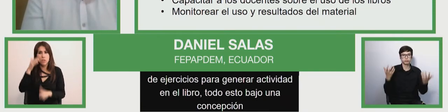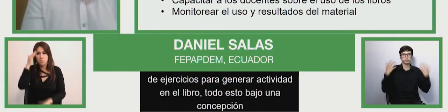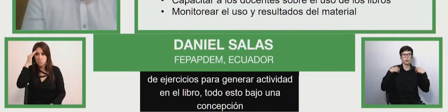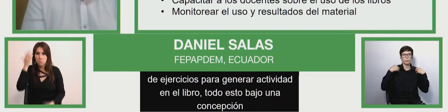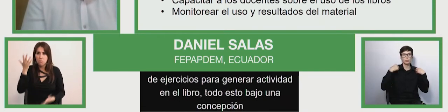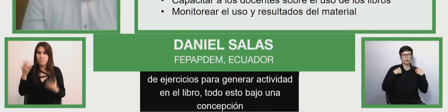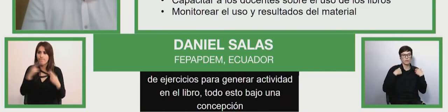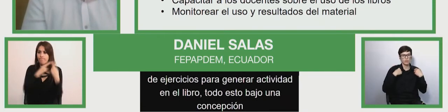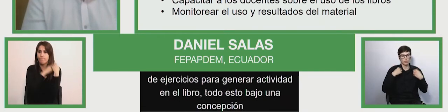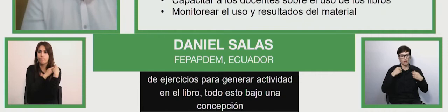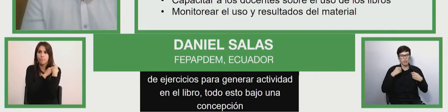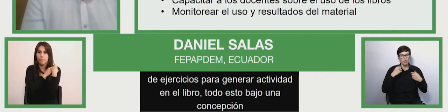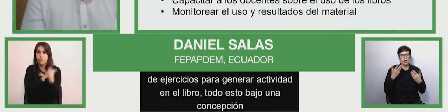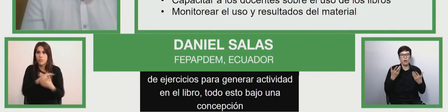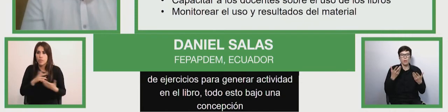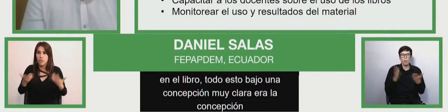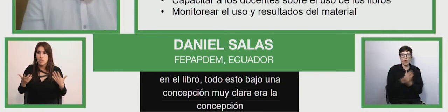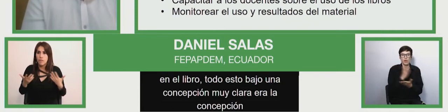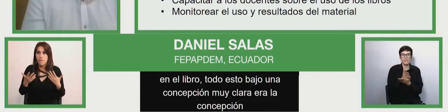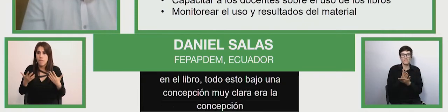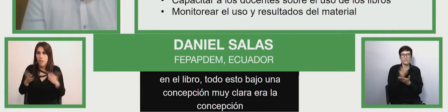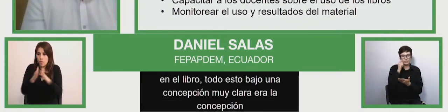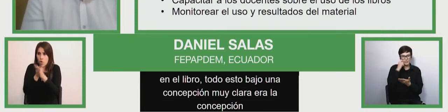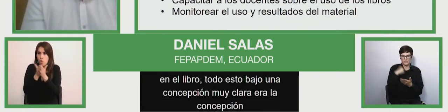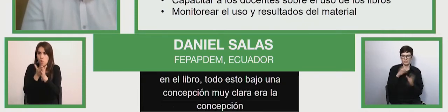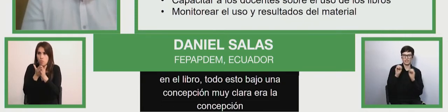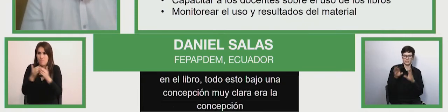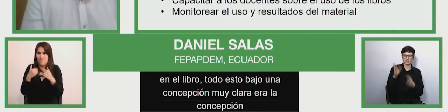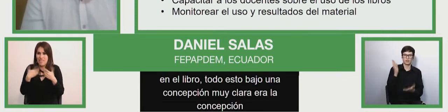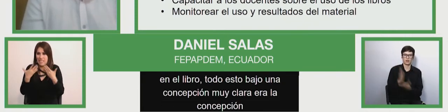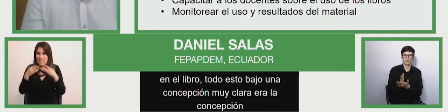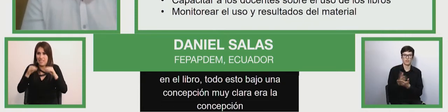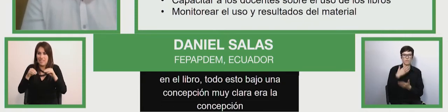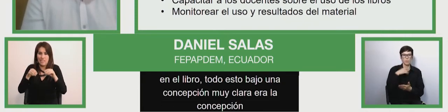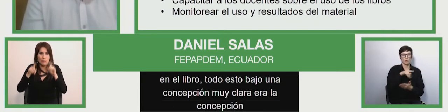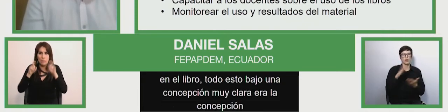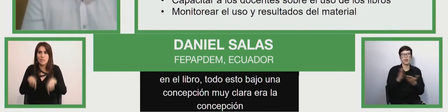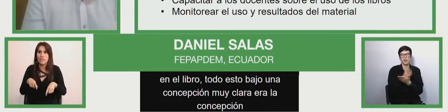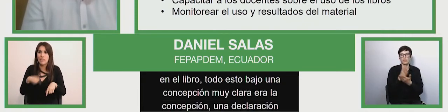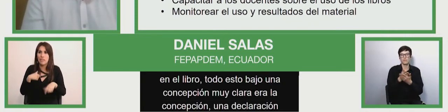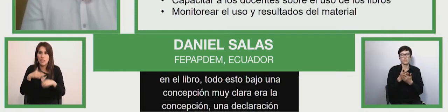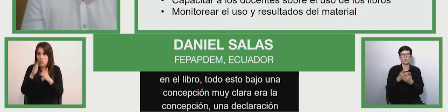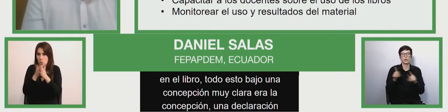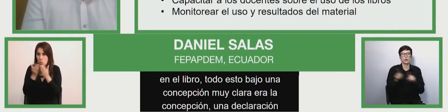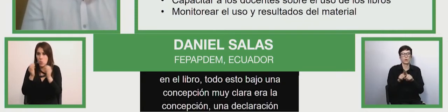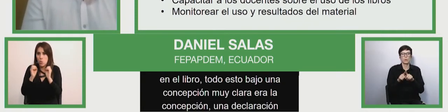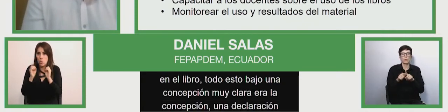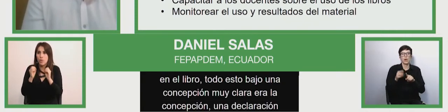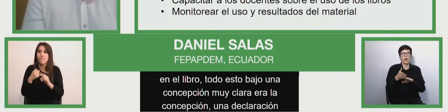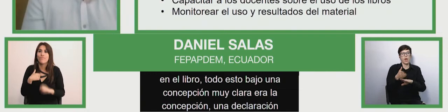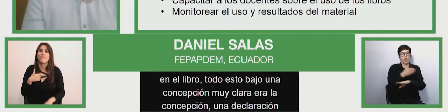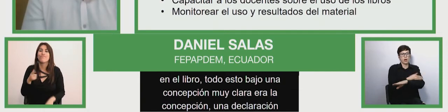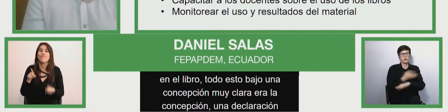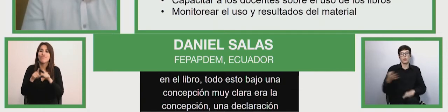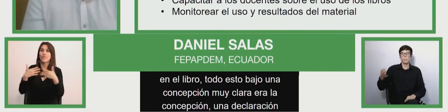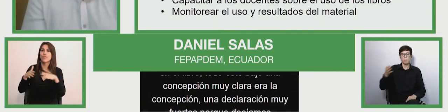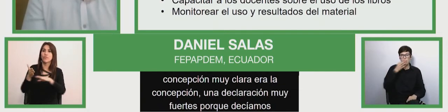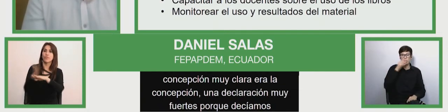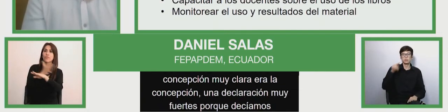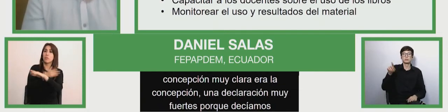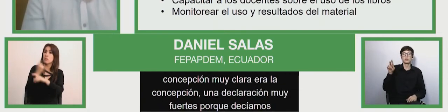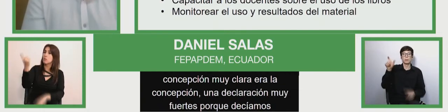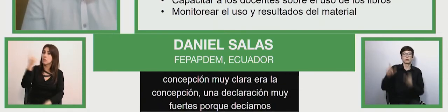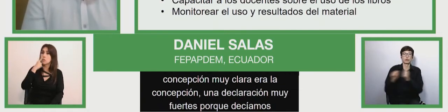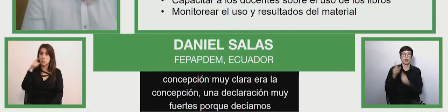to state how i do learn this in declaration of intent very strong because this says by the person who says and